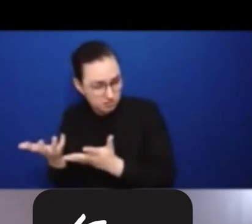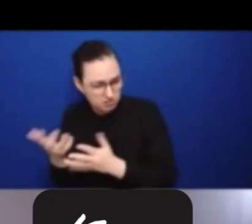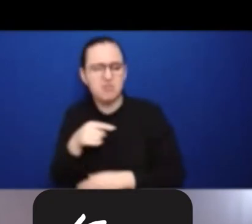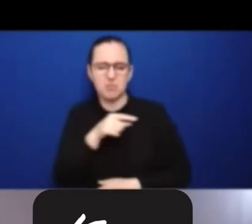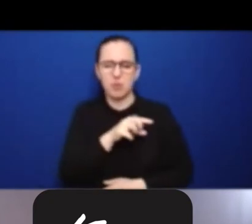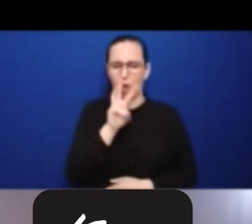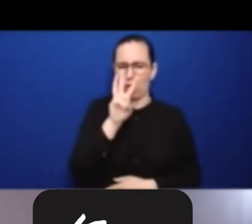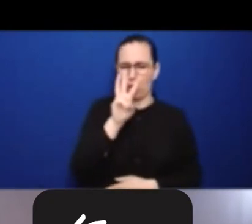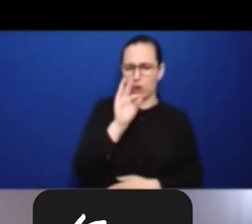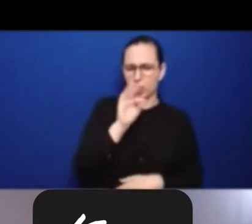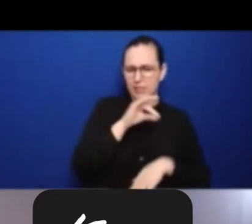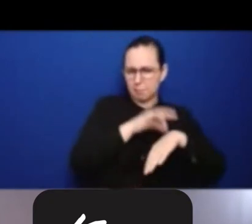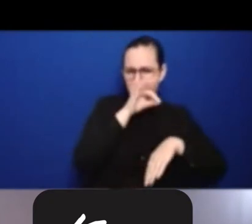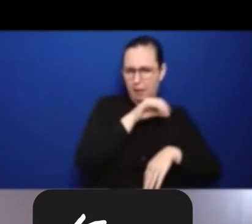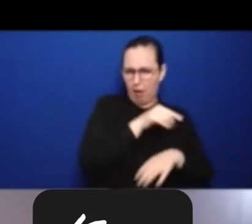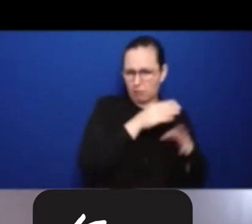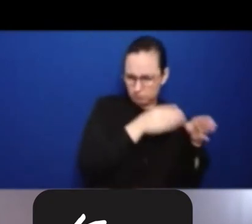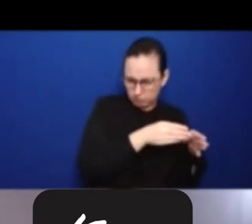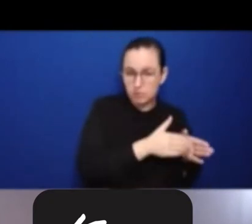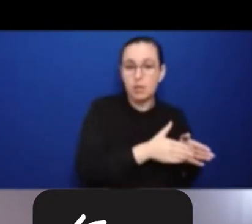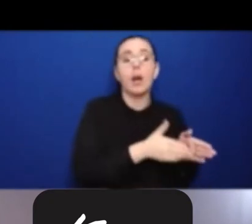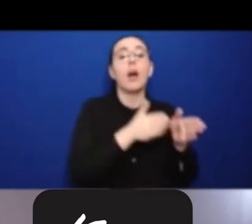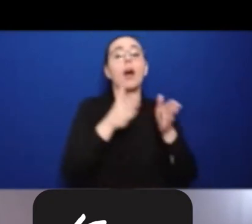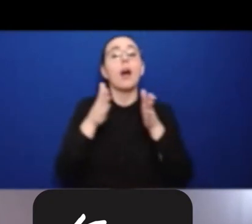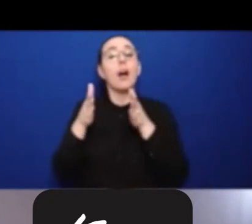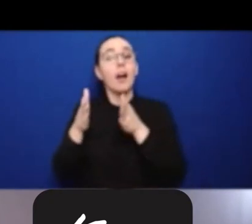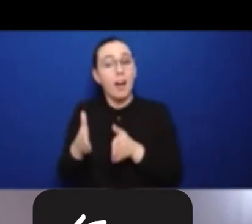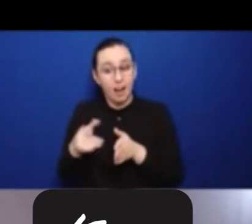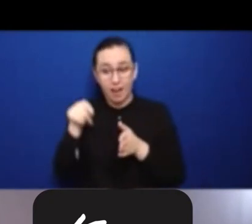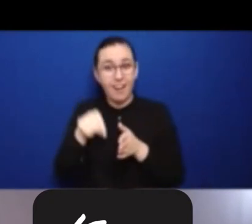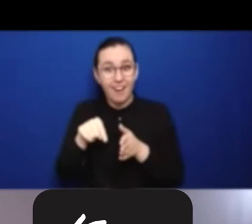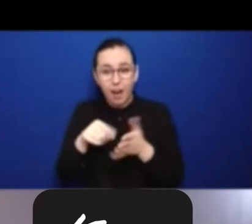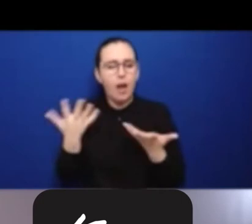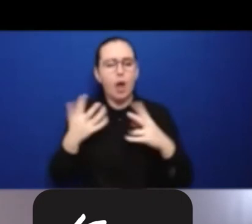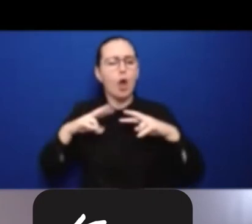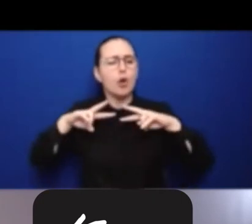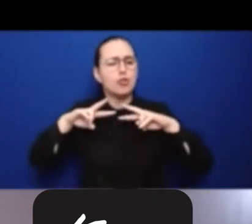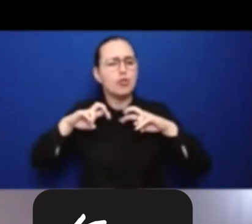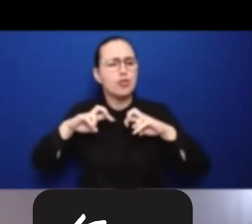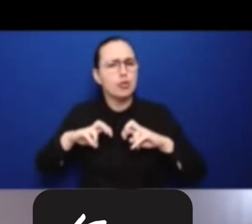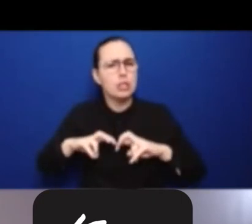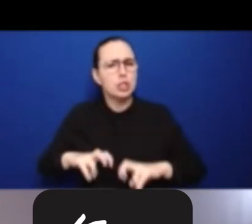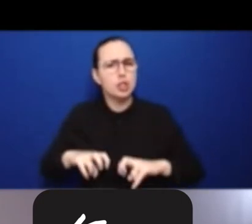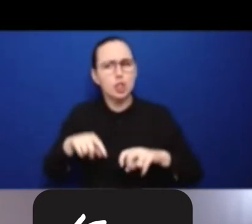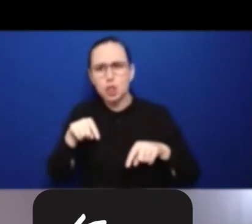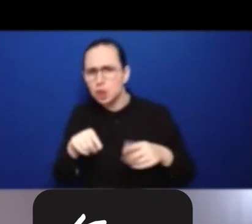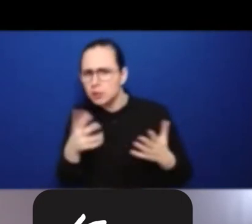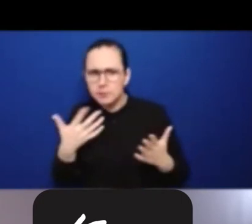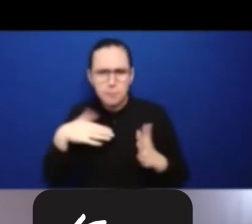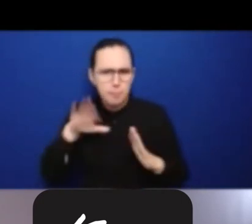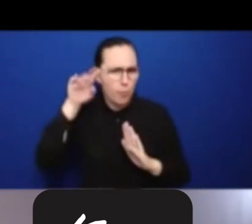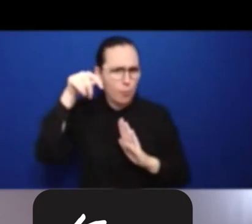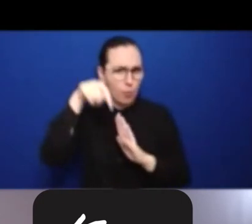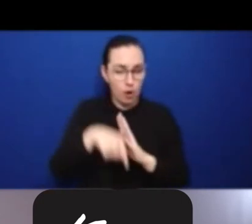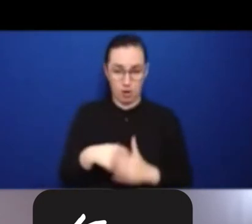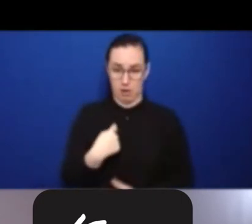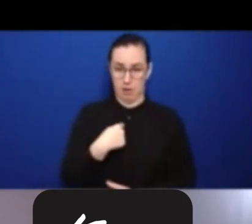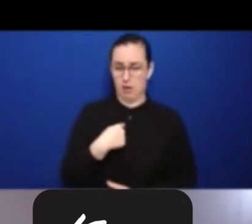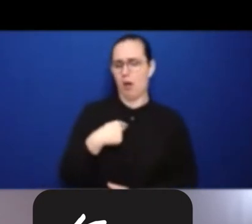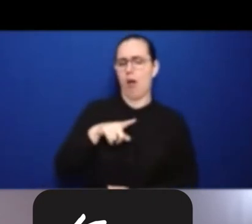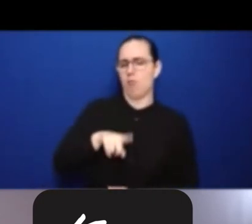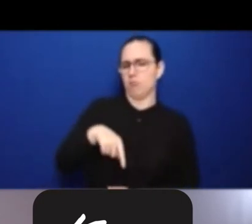the discussion. So with that, can I ask my fellow speakers to